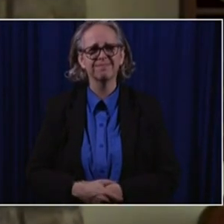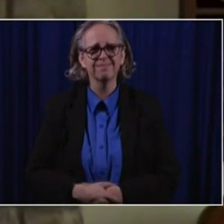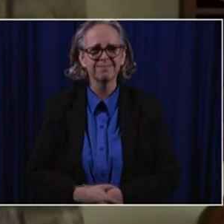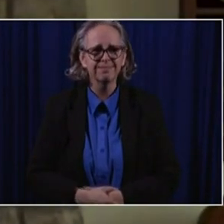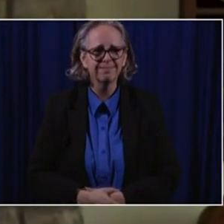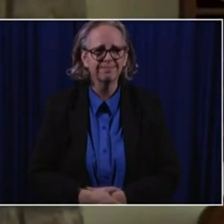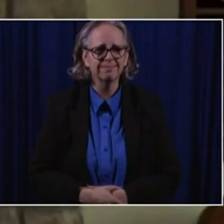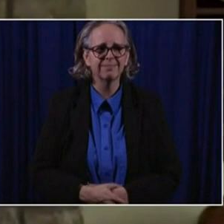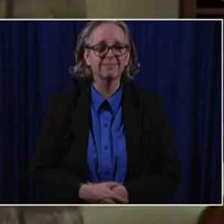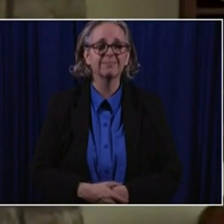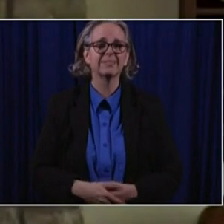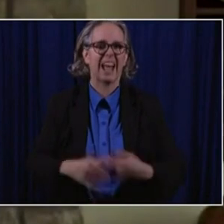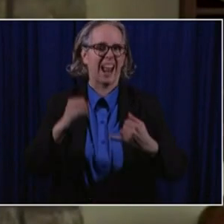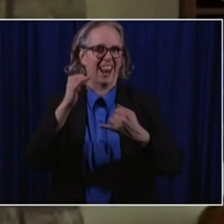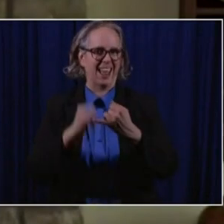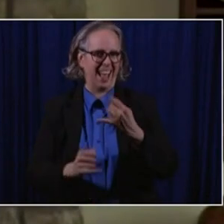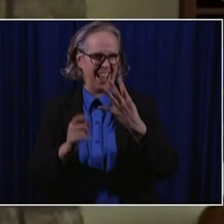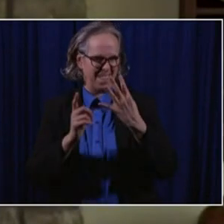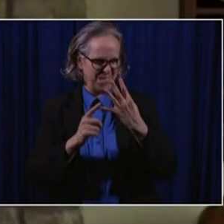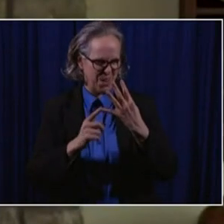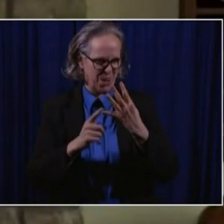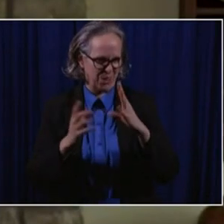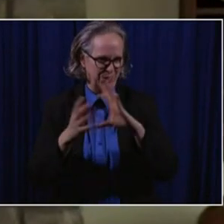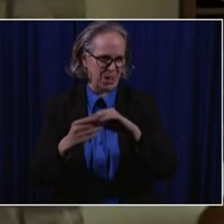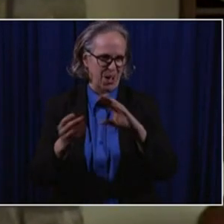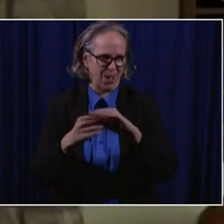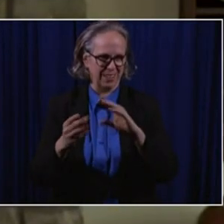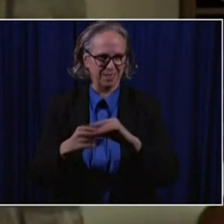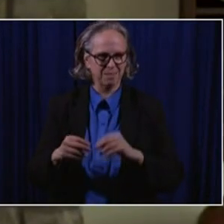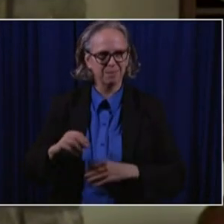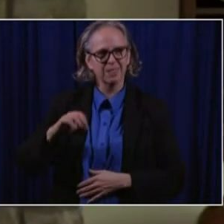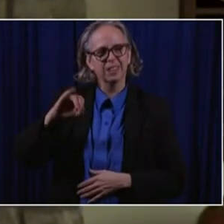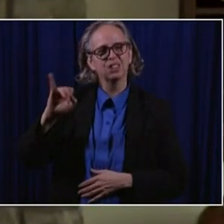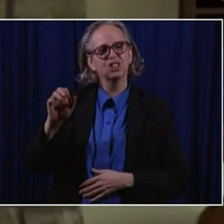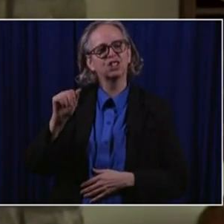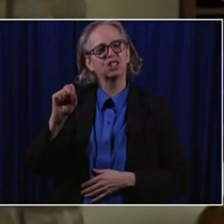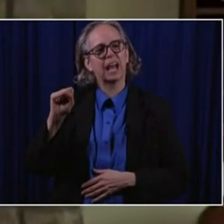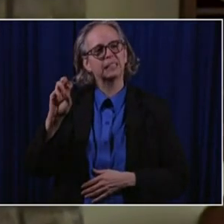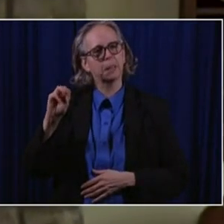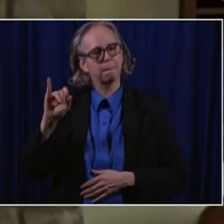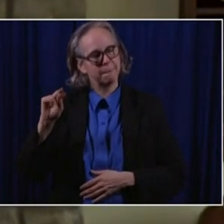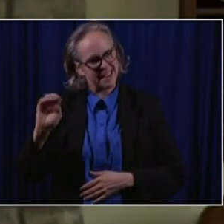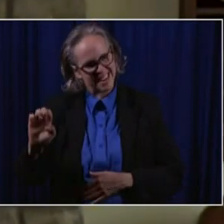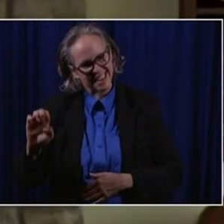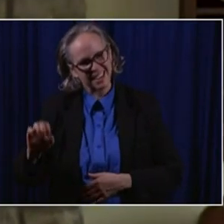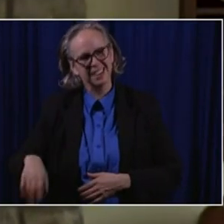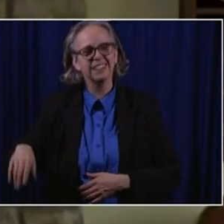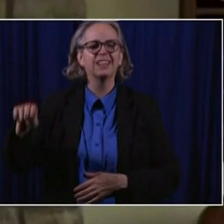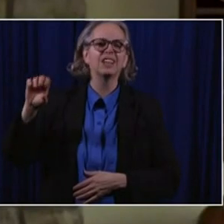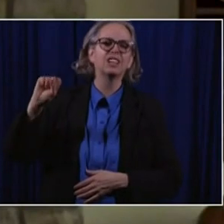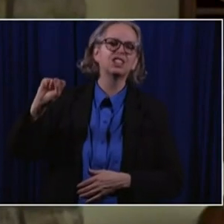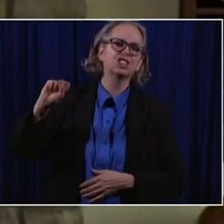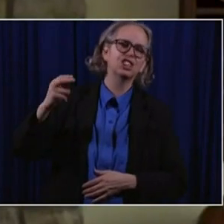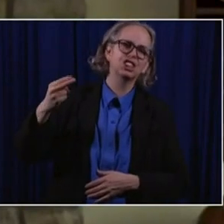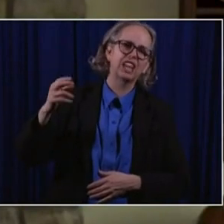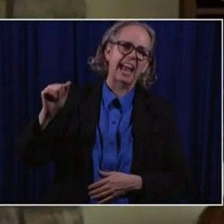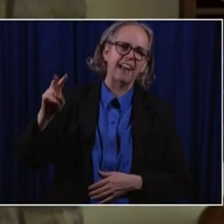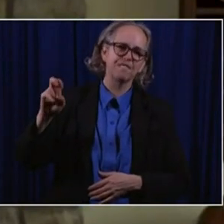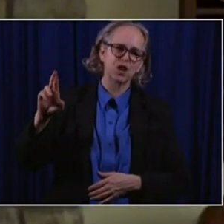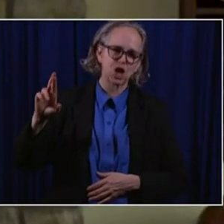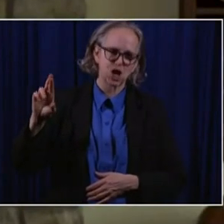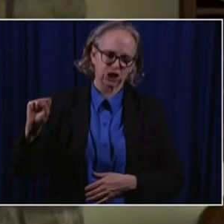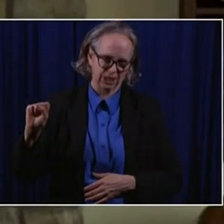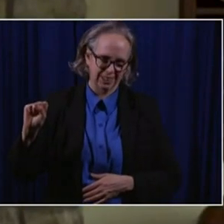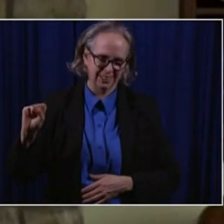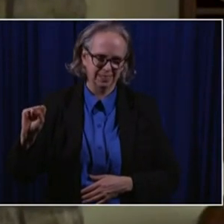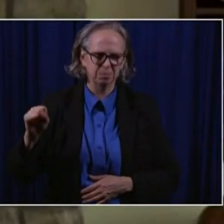Our fourth guest today is Jasmine shavers nurse in Dayton, uh, Miami Valley hospital, the